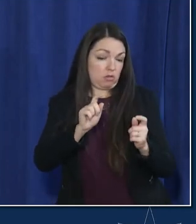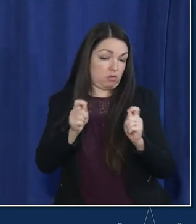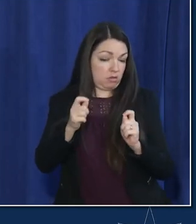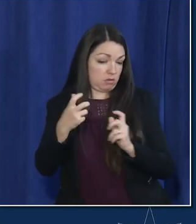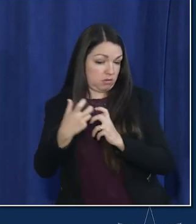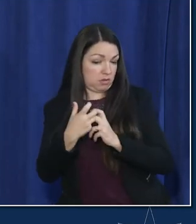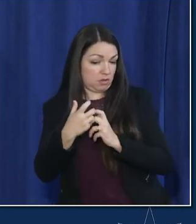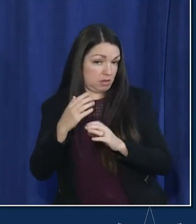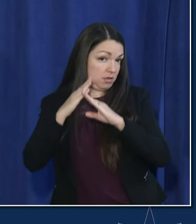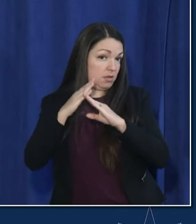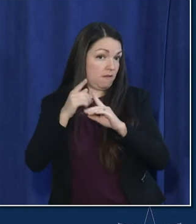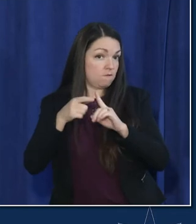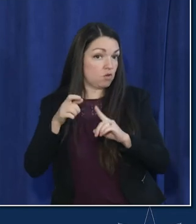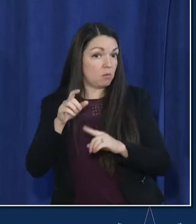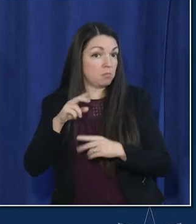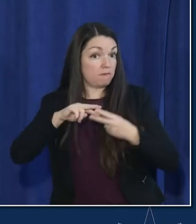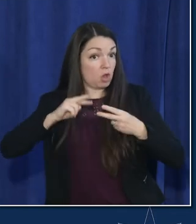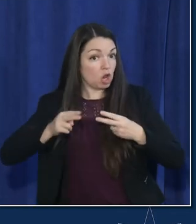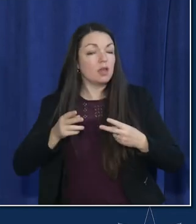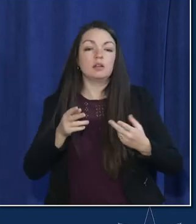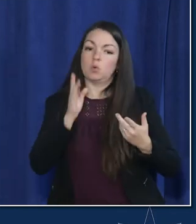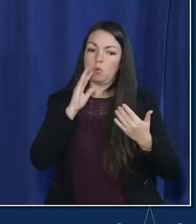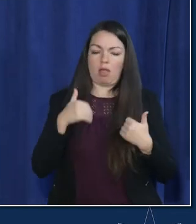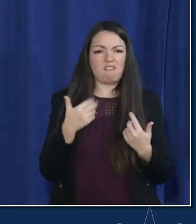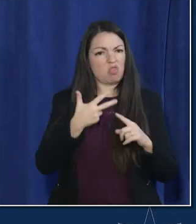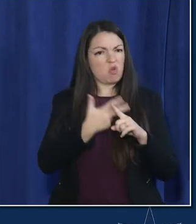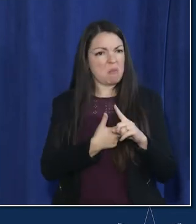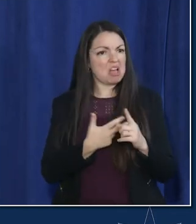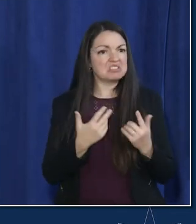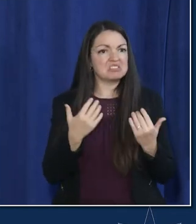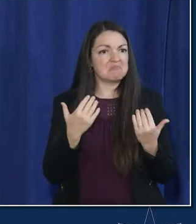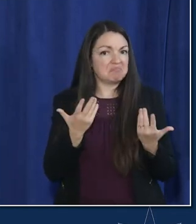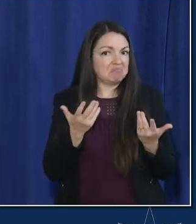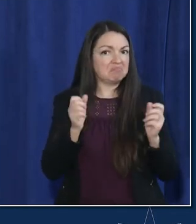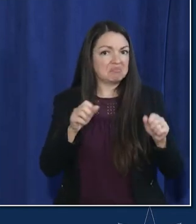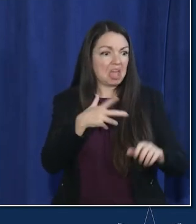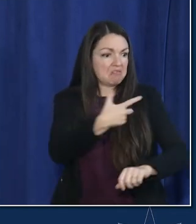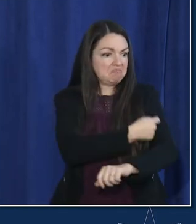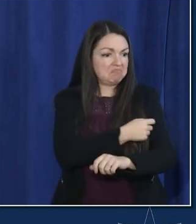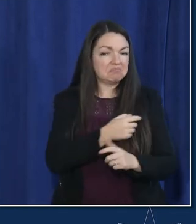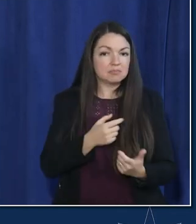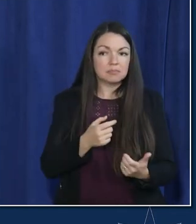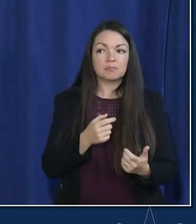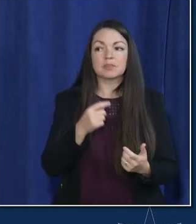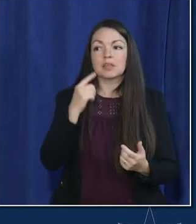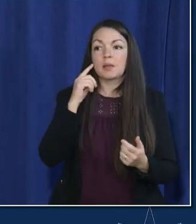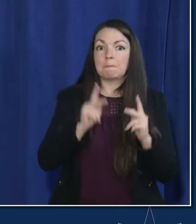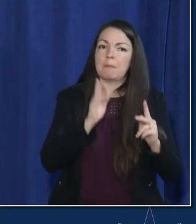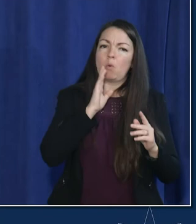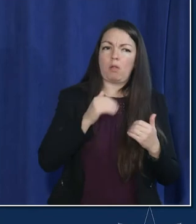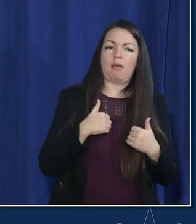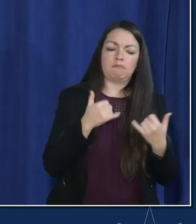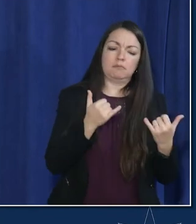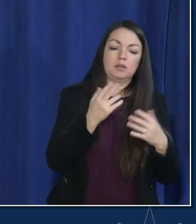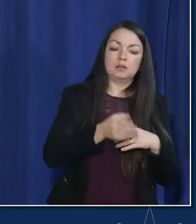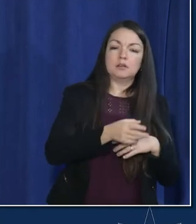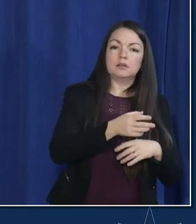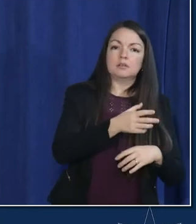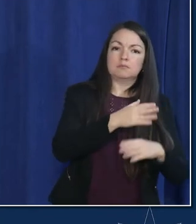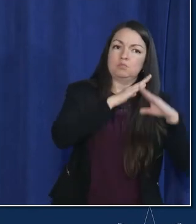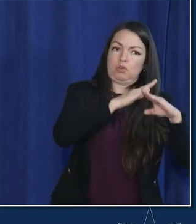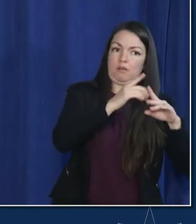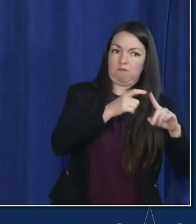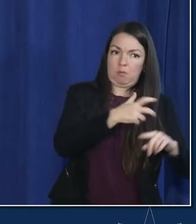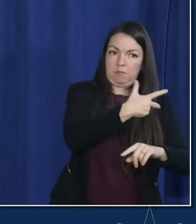and i expect people to continue to have protection from the current vaccines probably not as high of protection but but probably